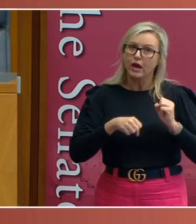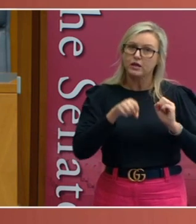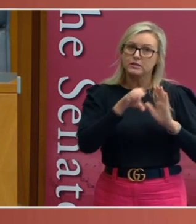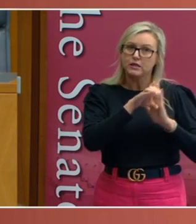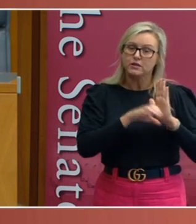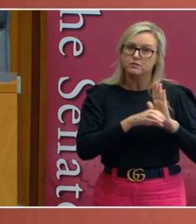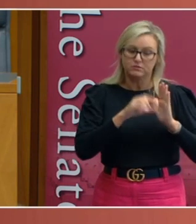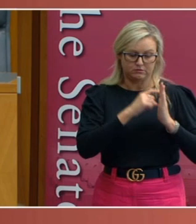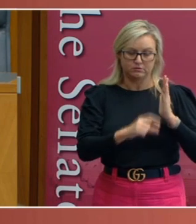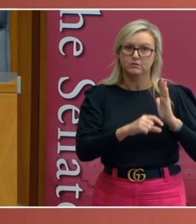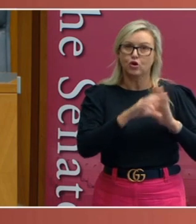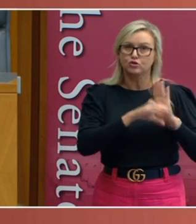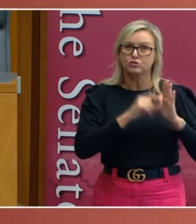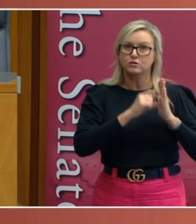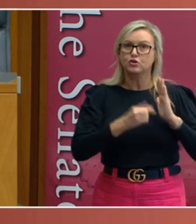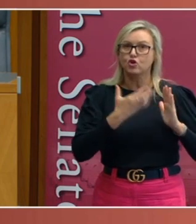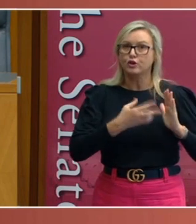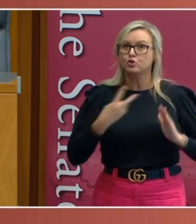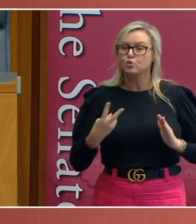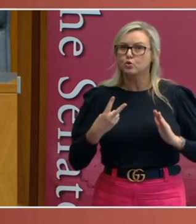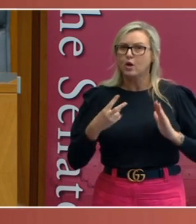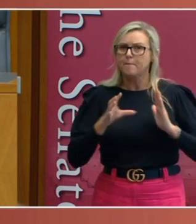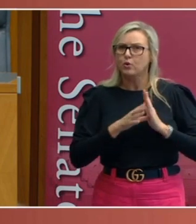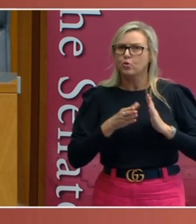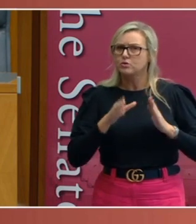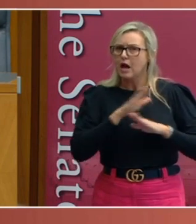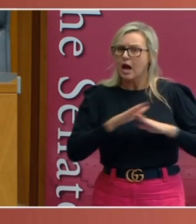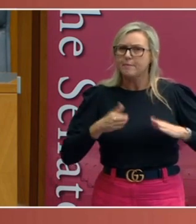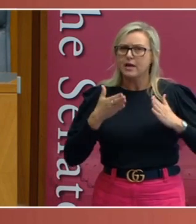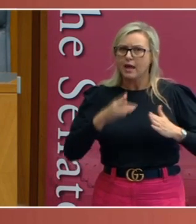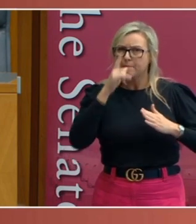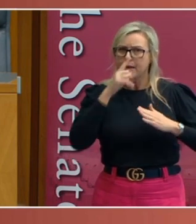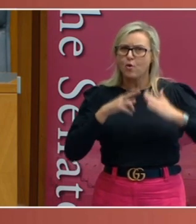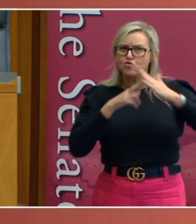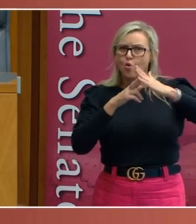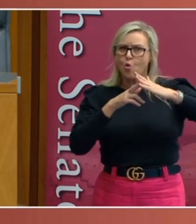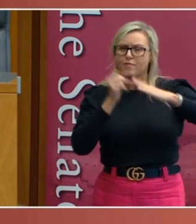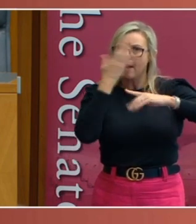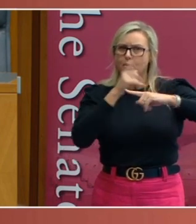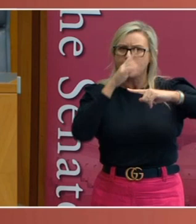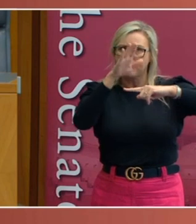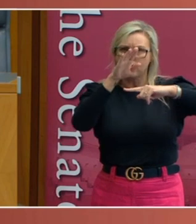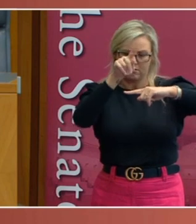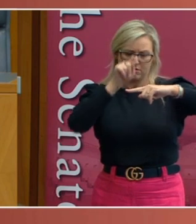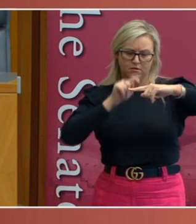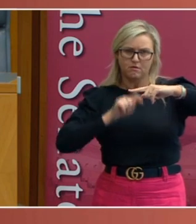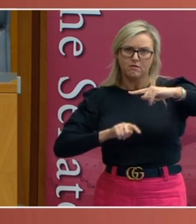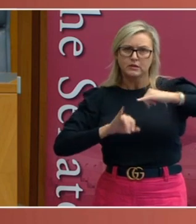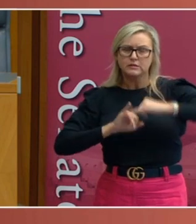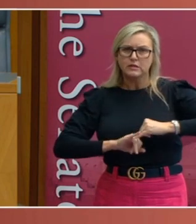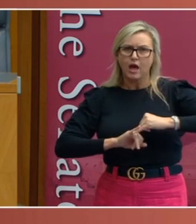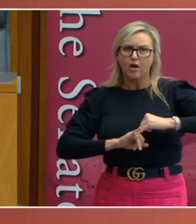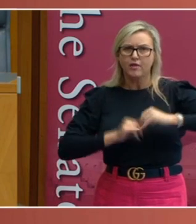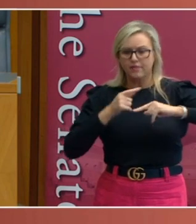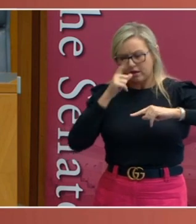because it prevented Aboriginal people in the north from travelling to the south of Western Australia in order then to